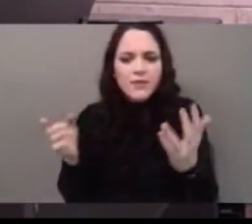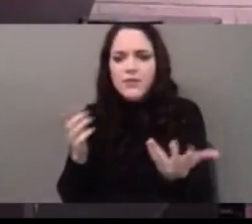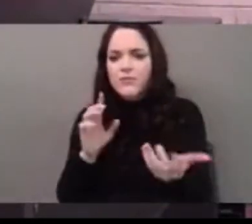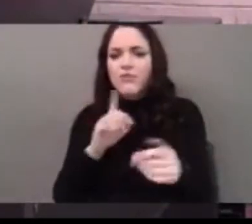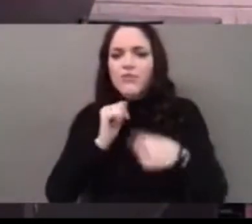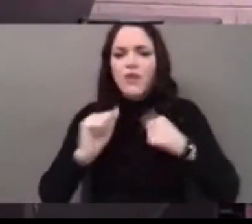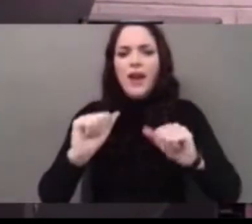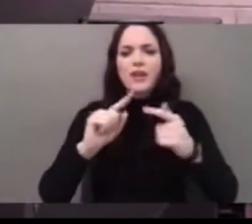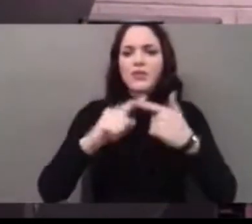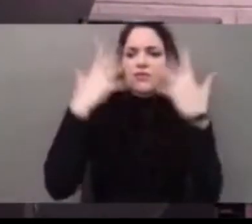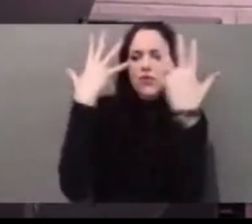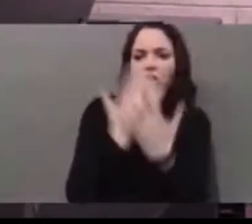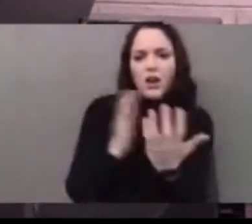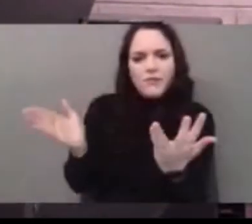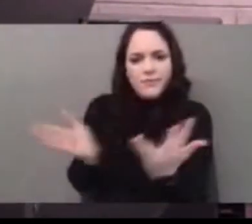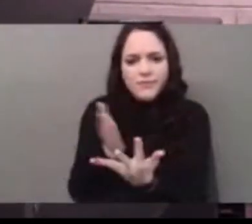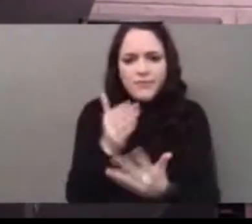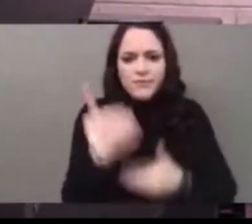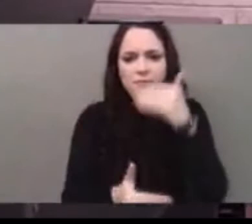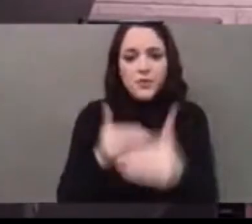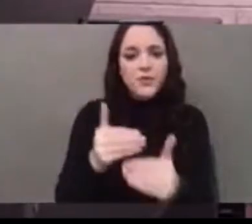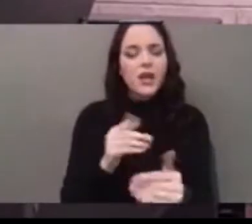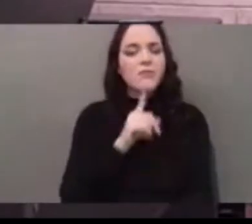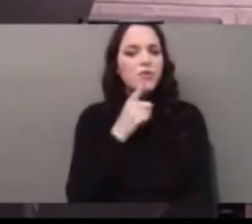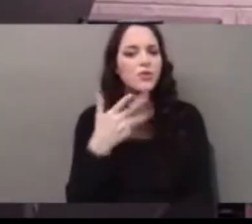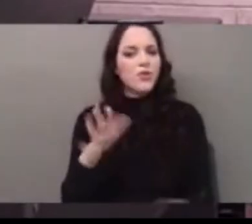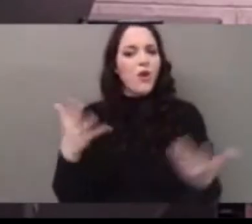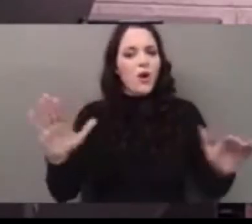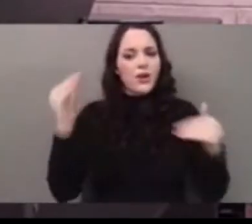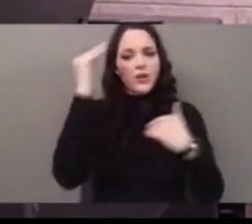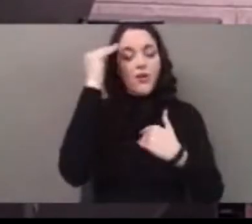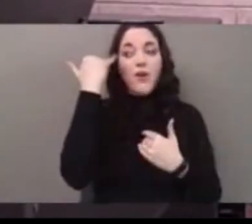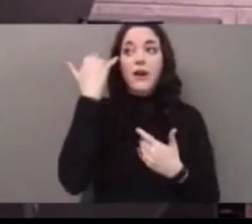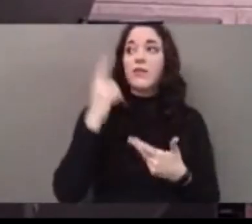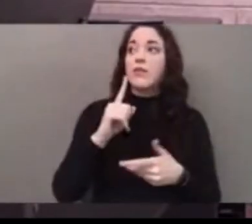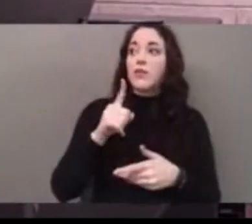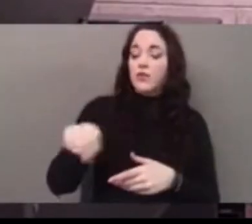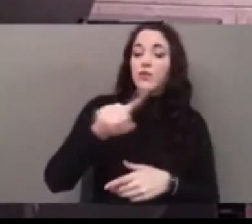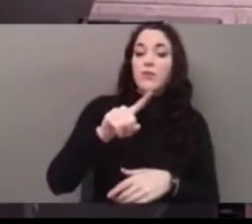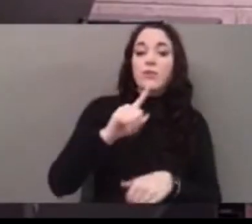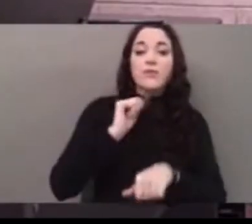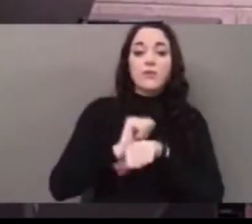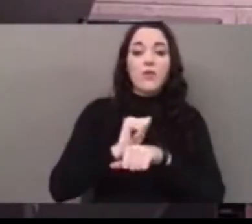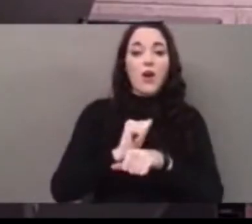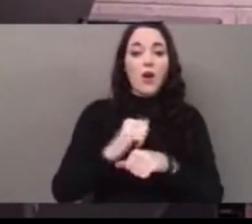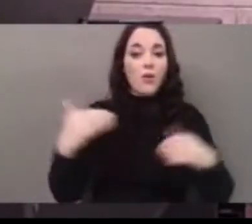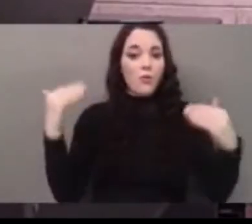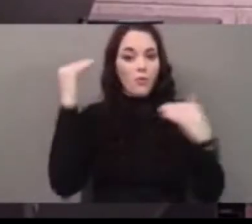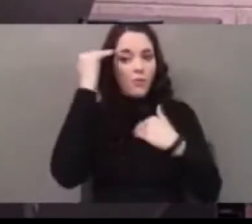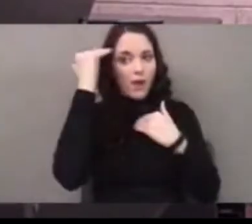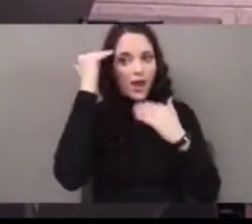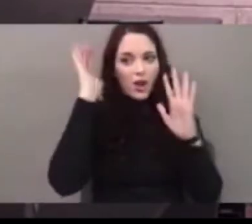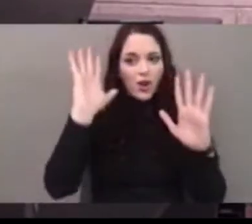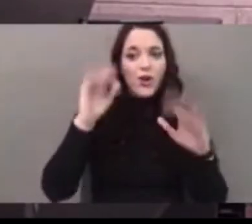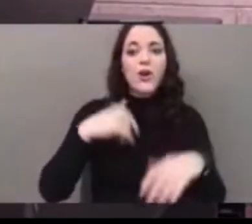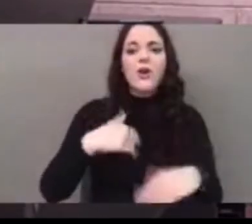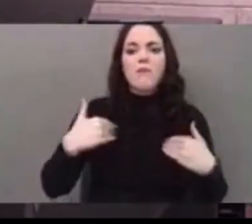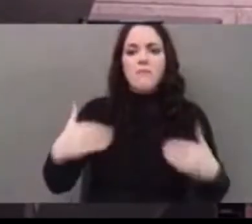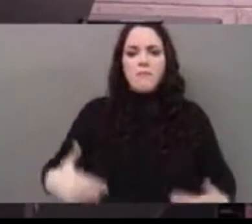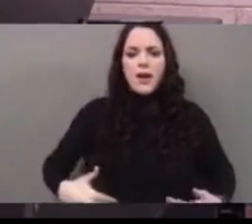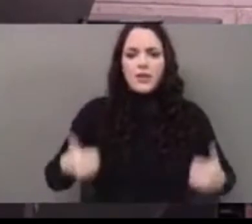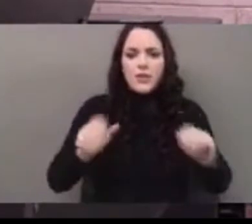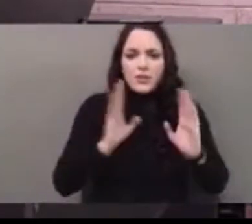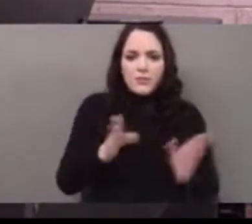you're aware of this if you've ever moved around in the dark, that your body does things to prepare you for darkness.